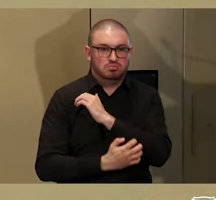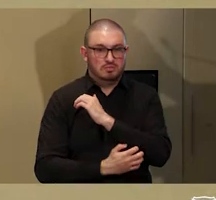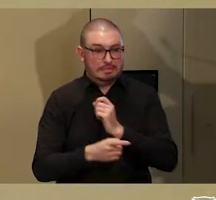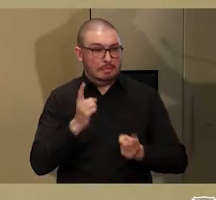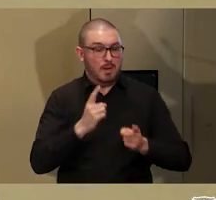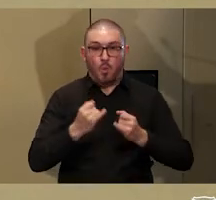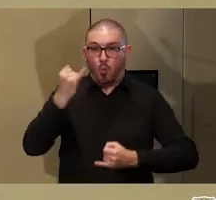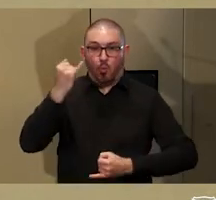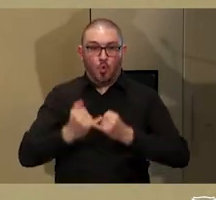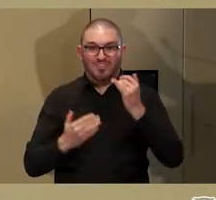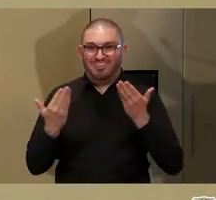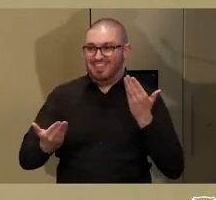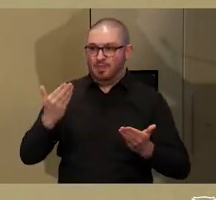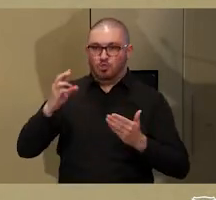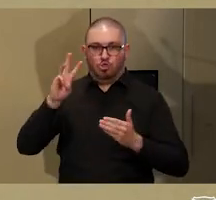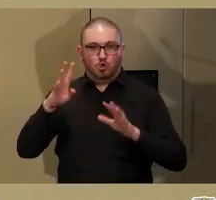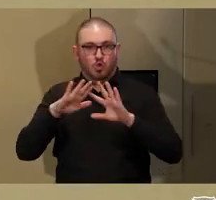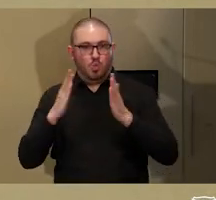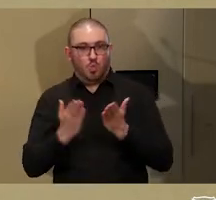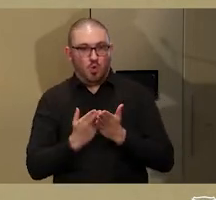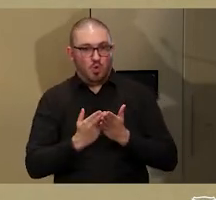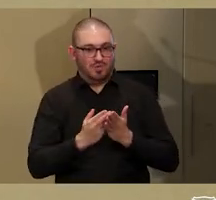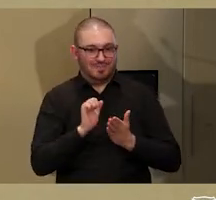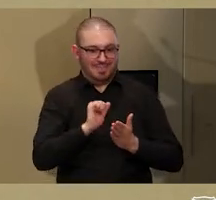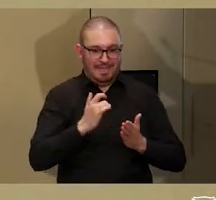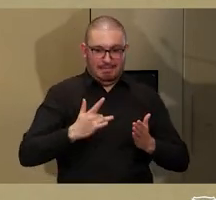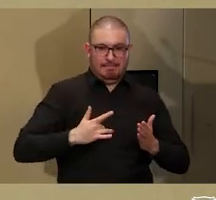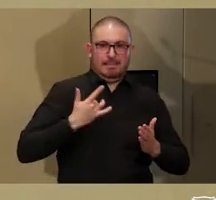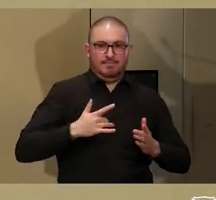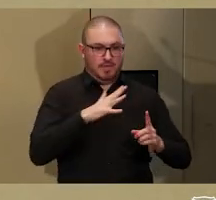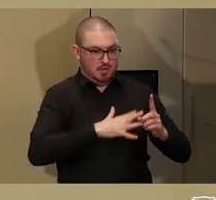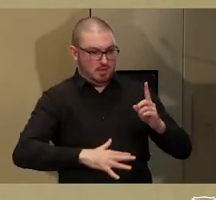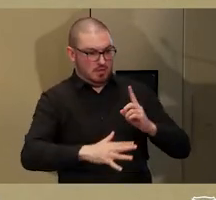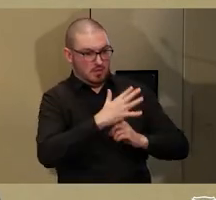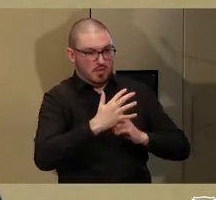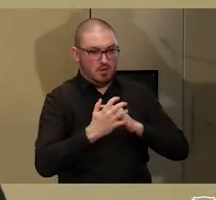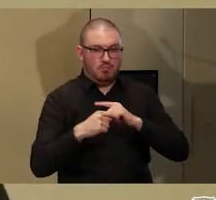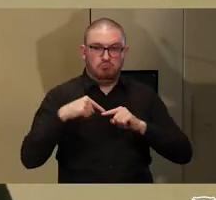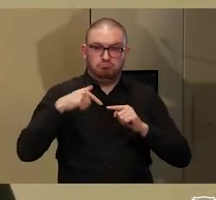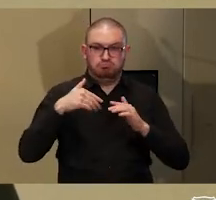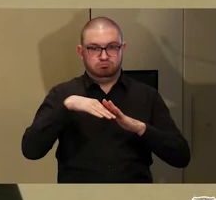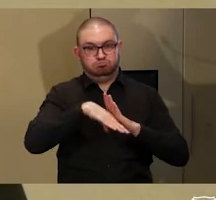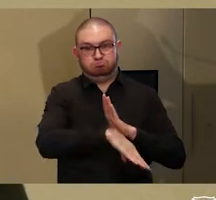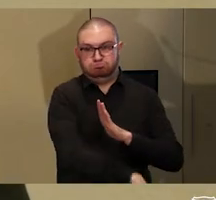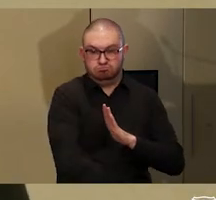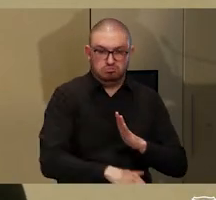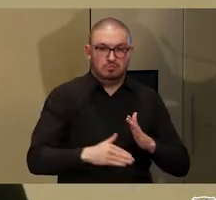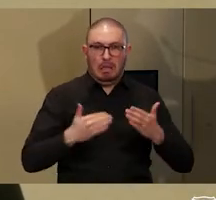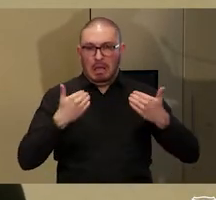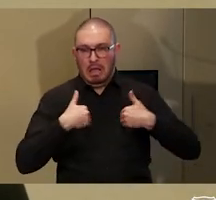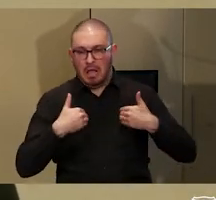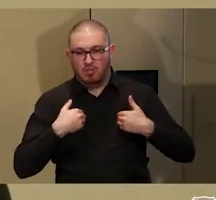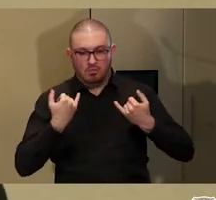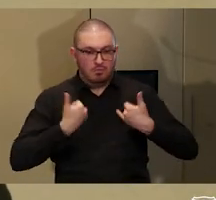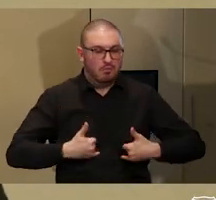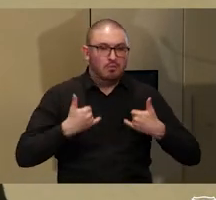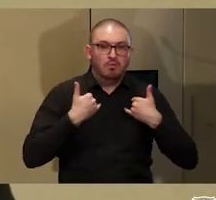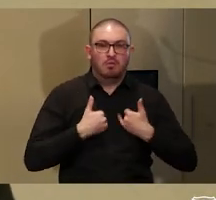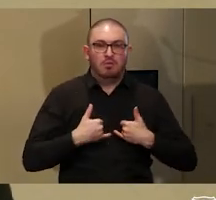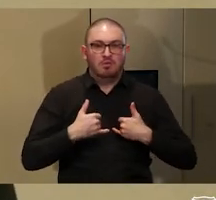world conditions in respect to some health issues and arguably